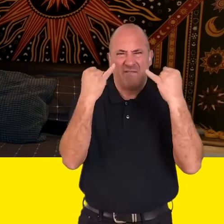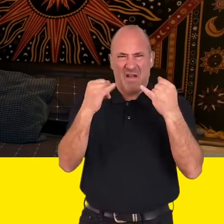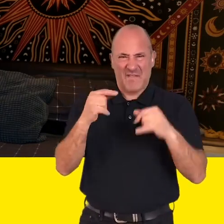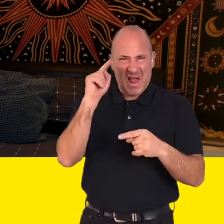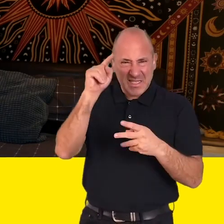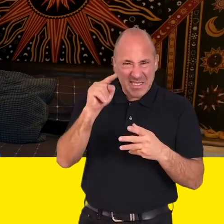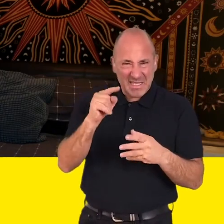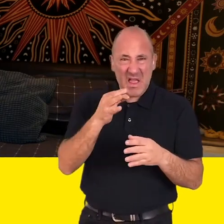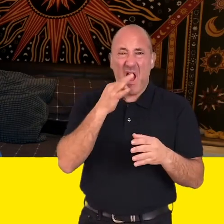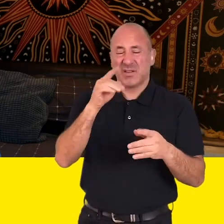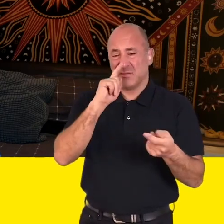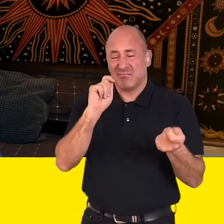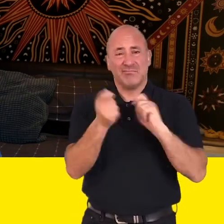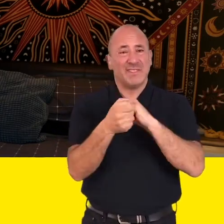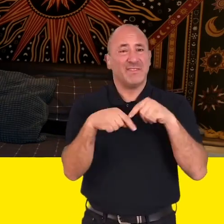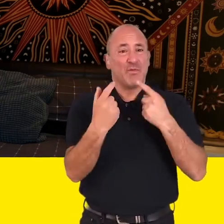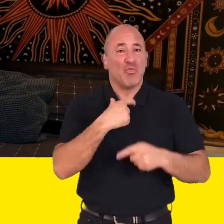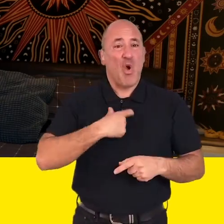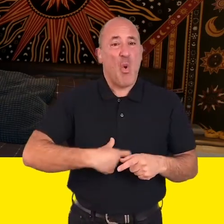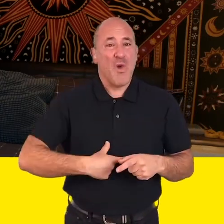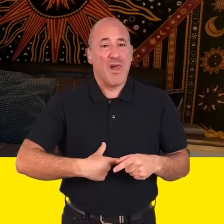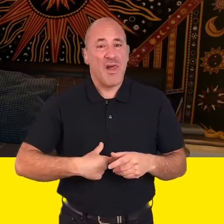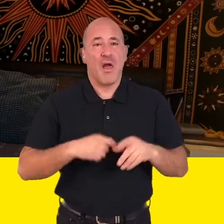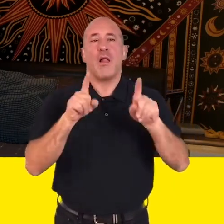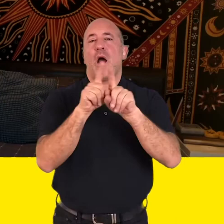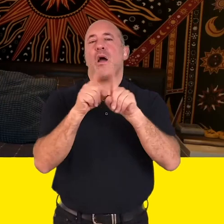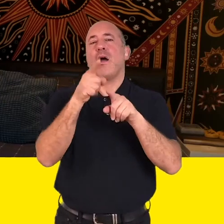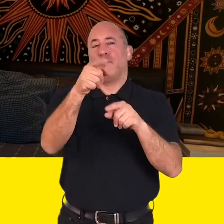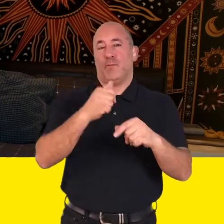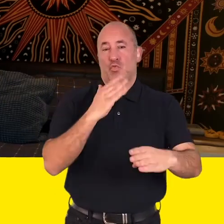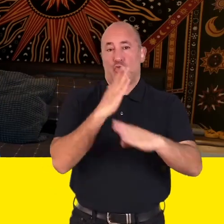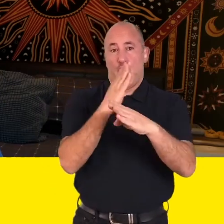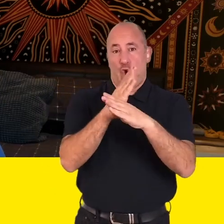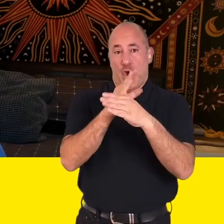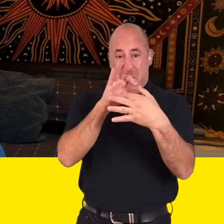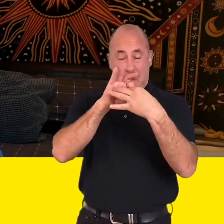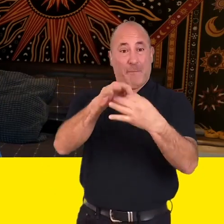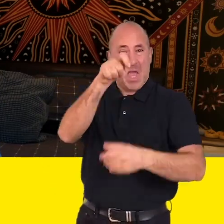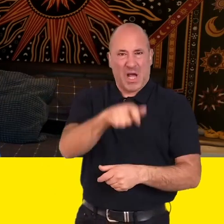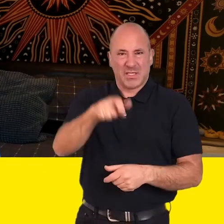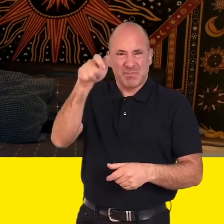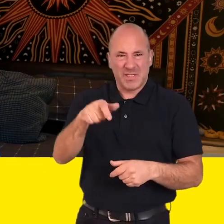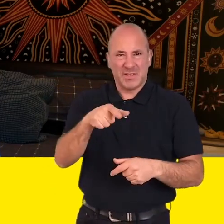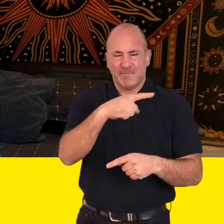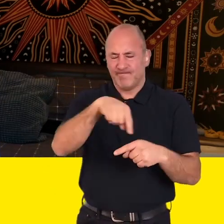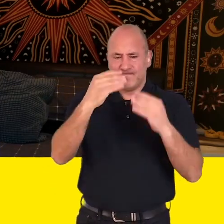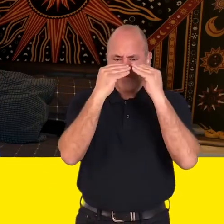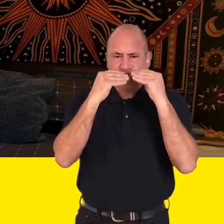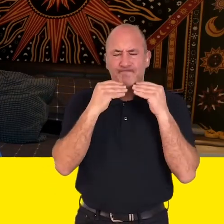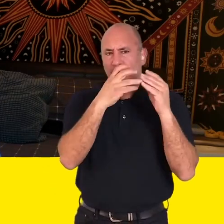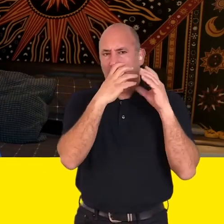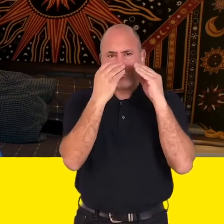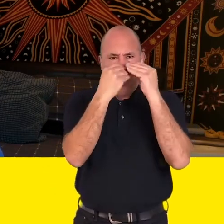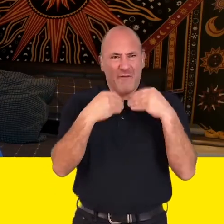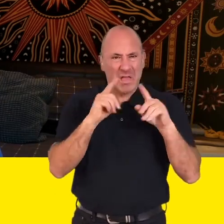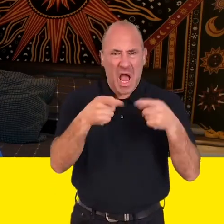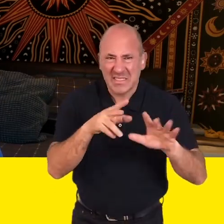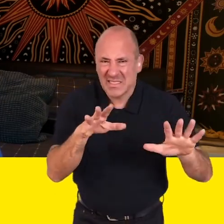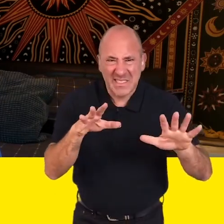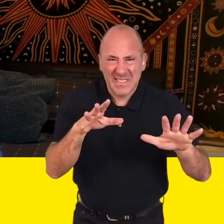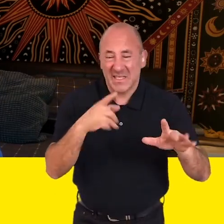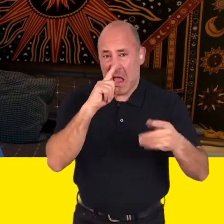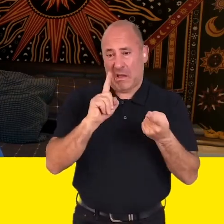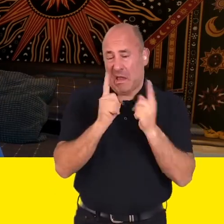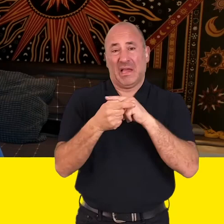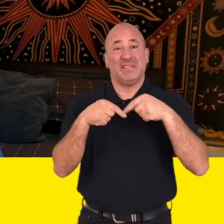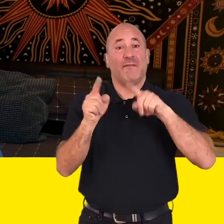possible ask if you can be reassigned to an alternative role. For example you're working directly with customers and they can't lower their masks see if there is